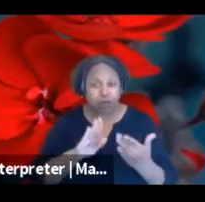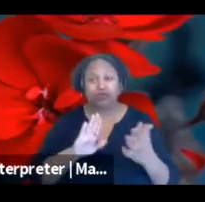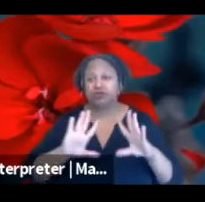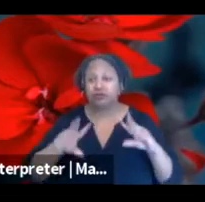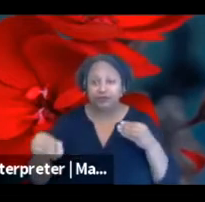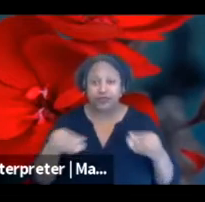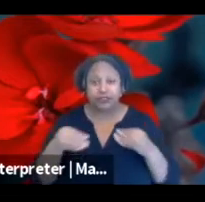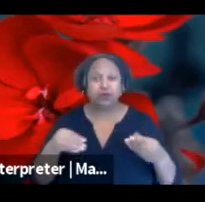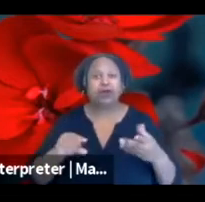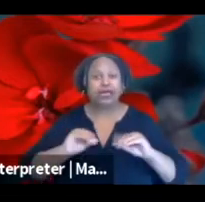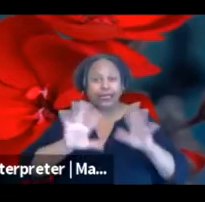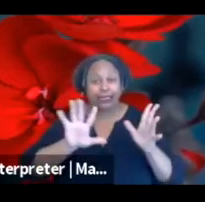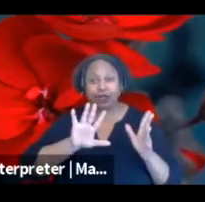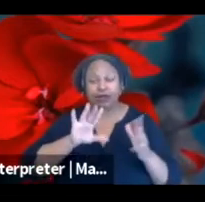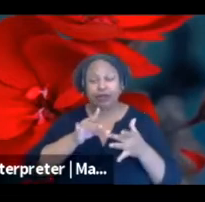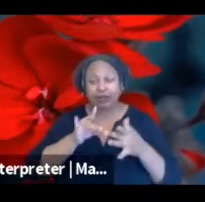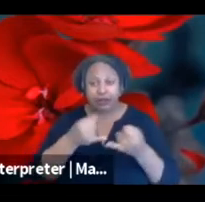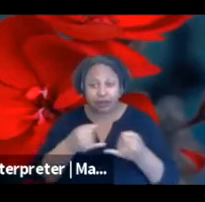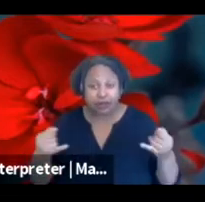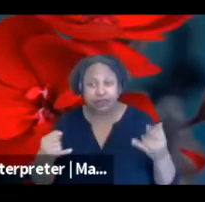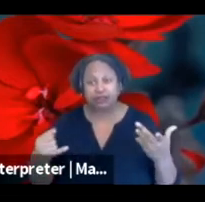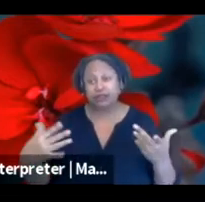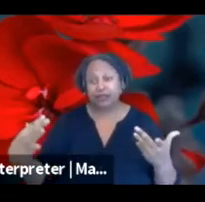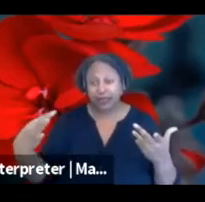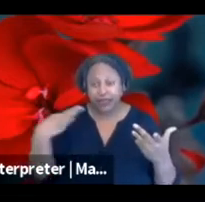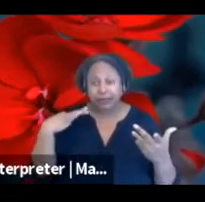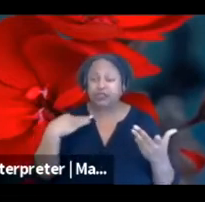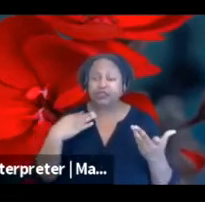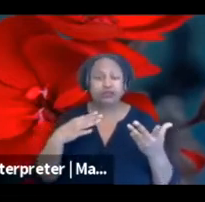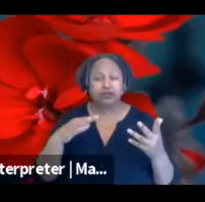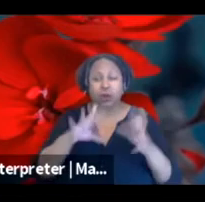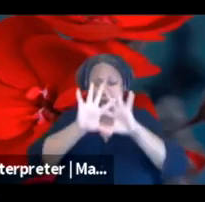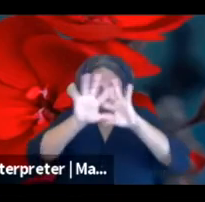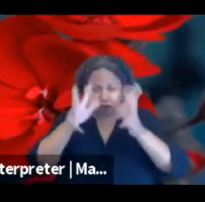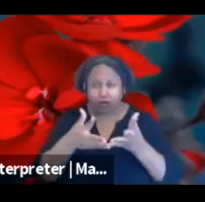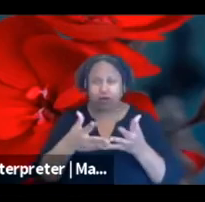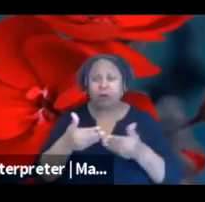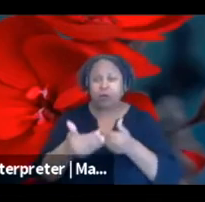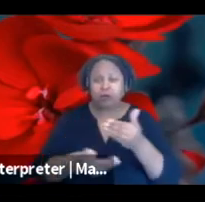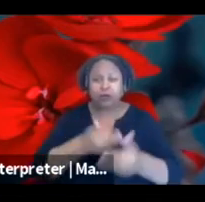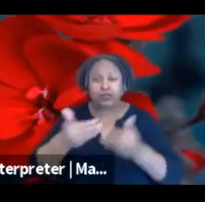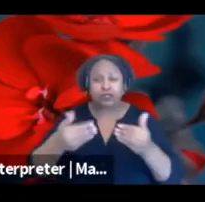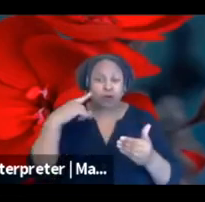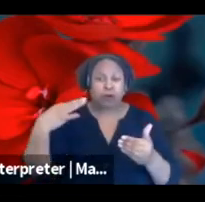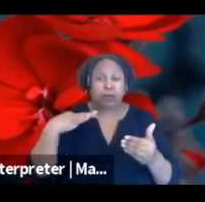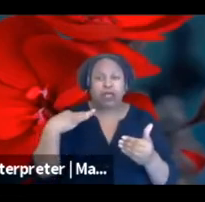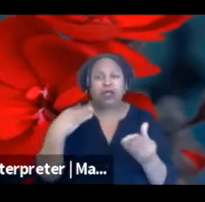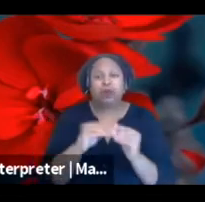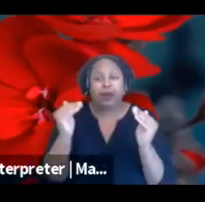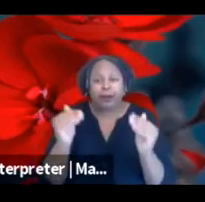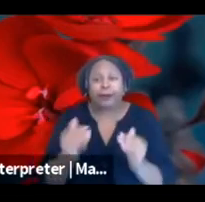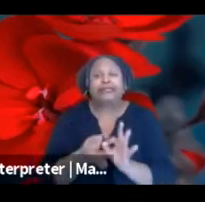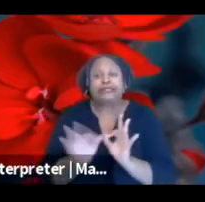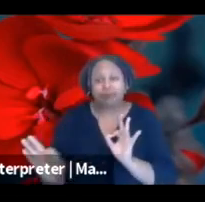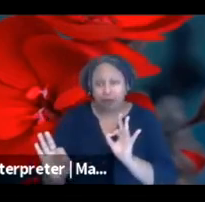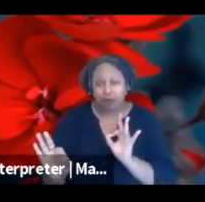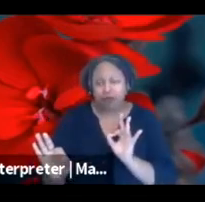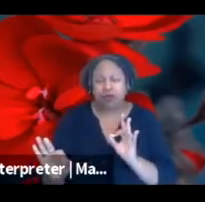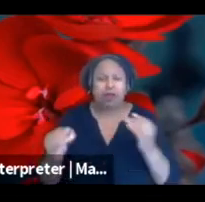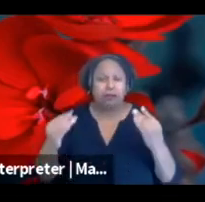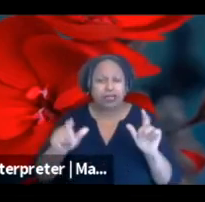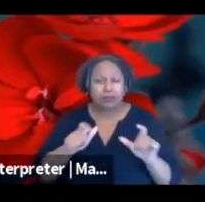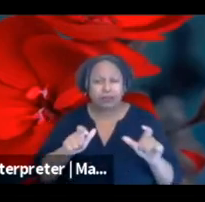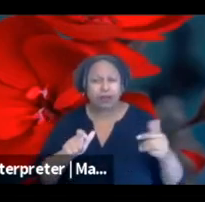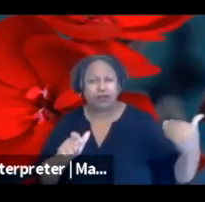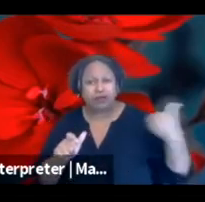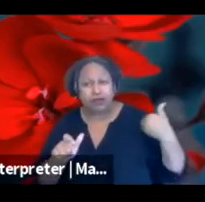with the application, and really just simplifying the process. A lot of conversations came up about grant